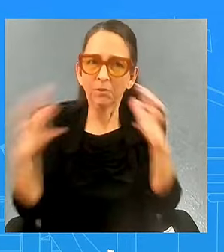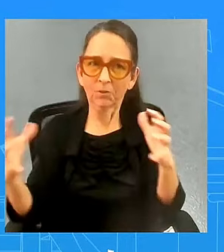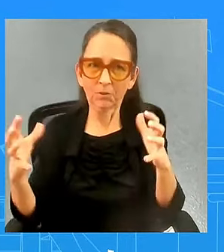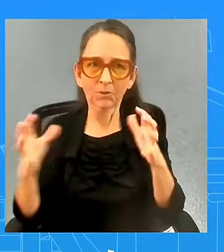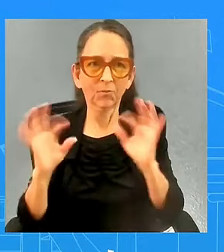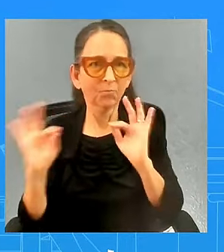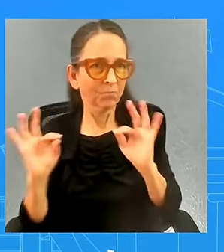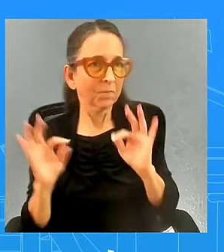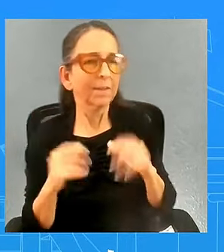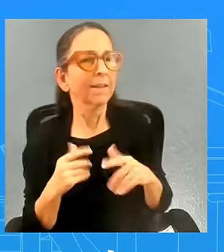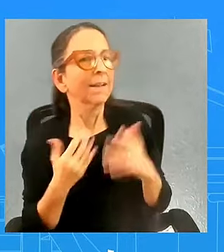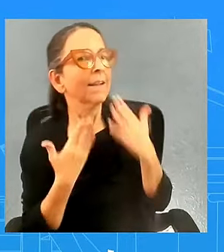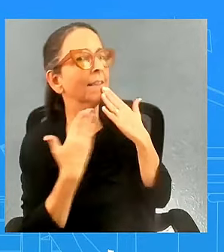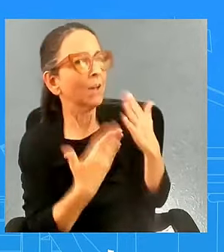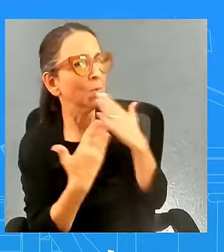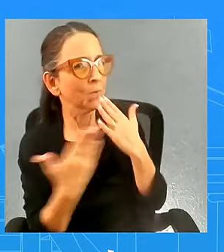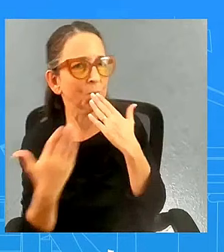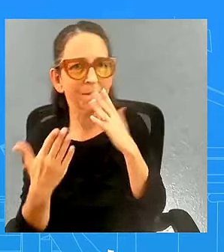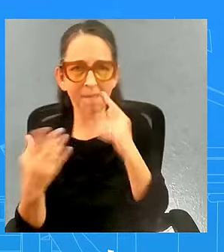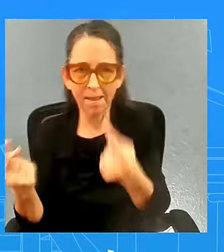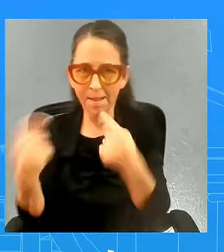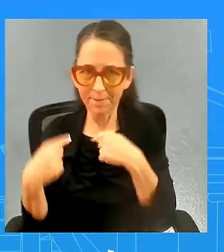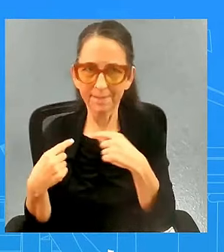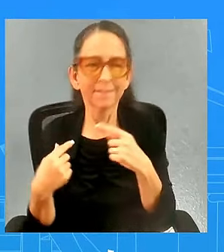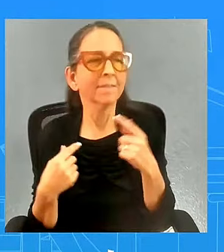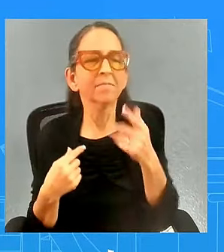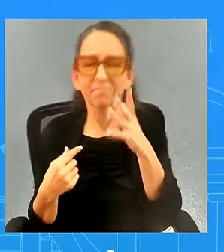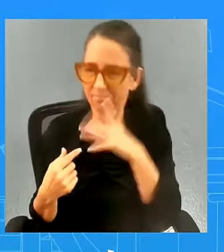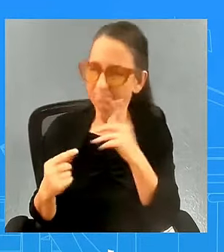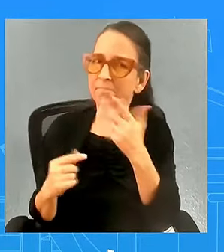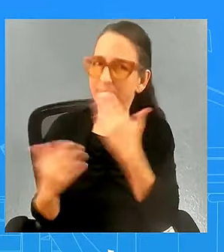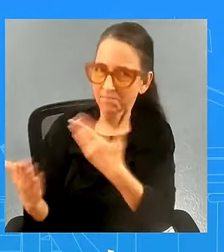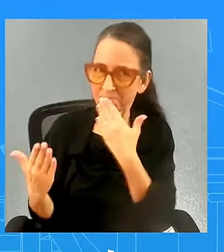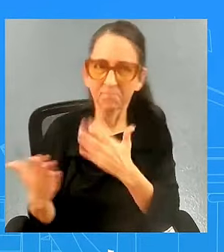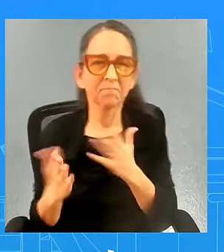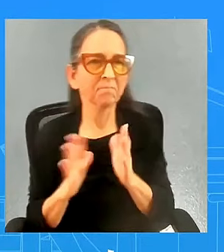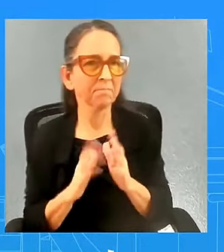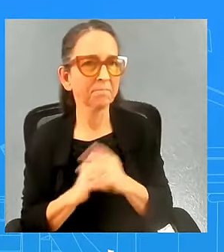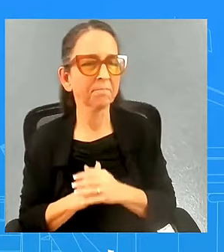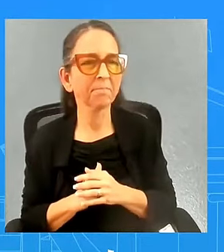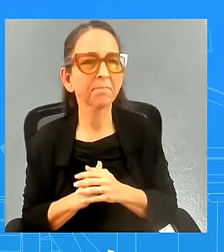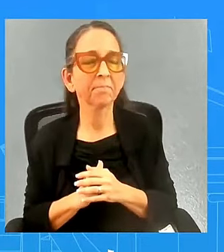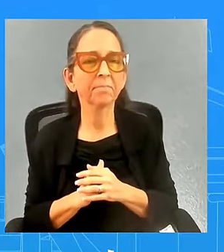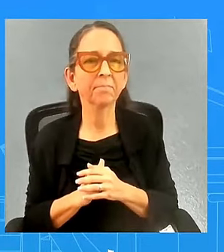okay let's see if i have anything else